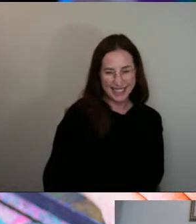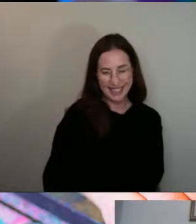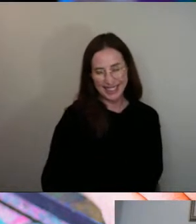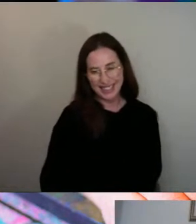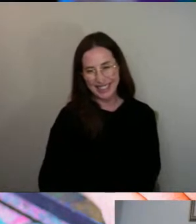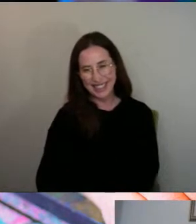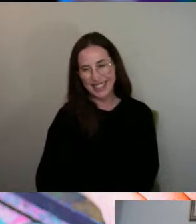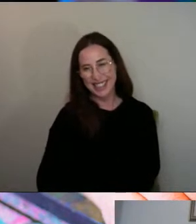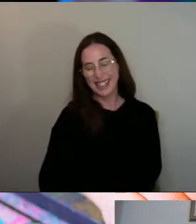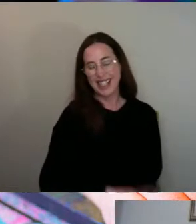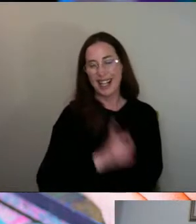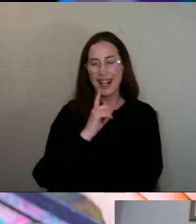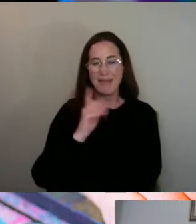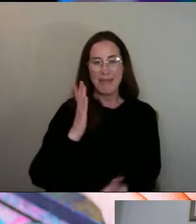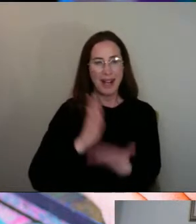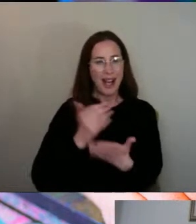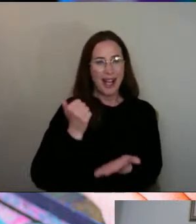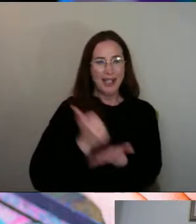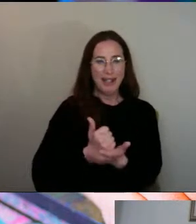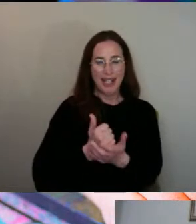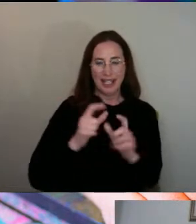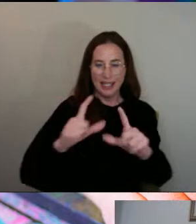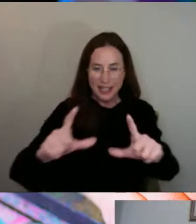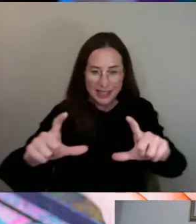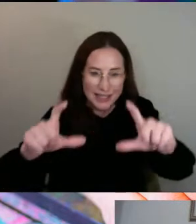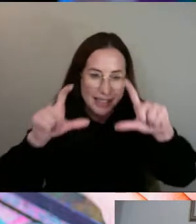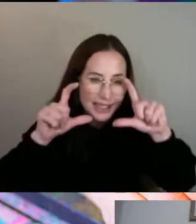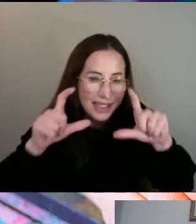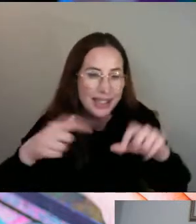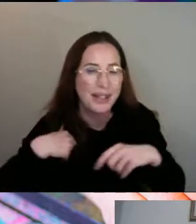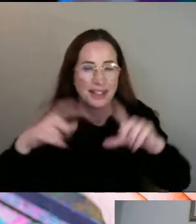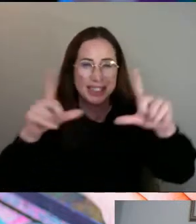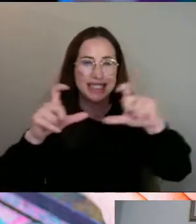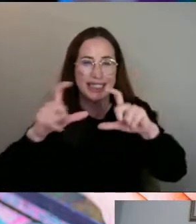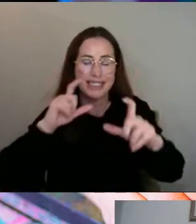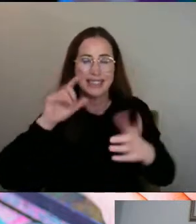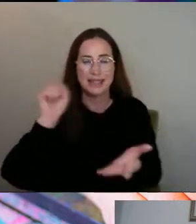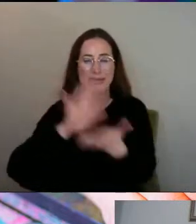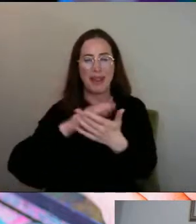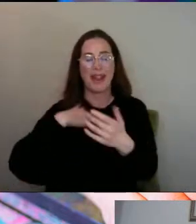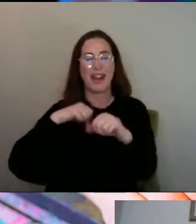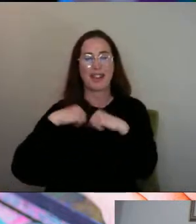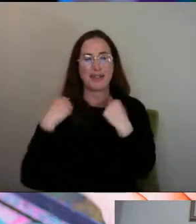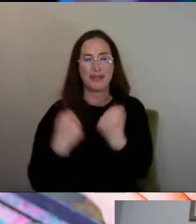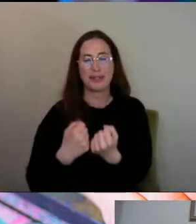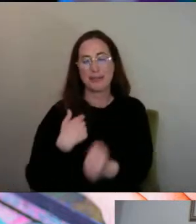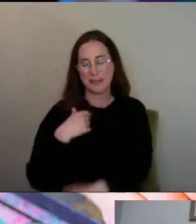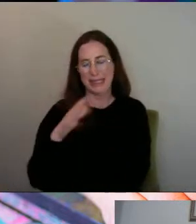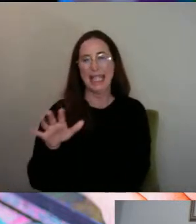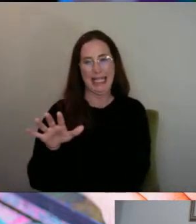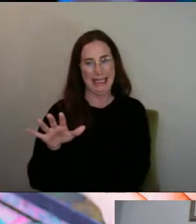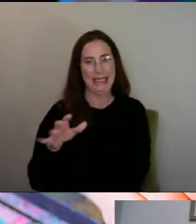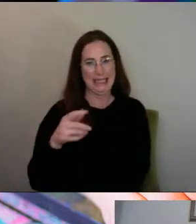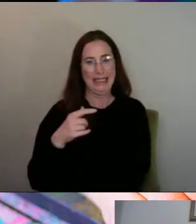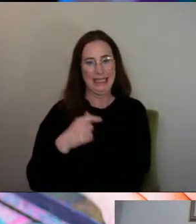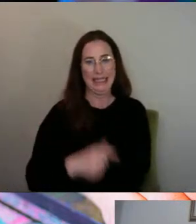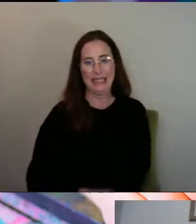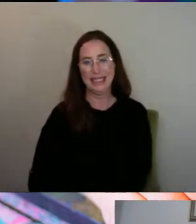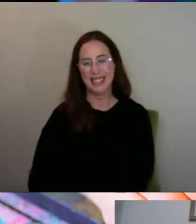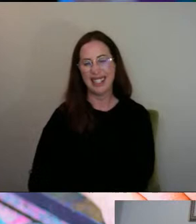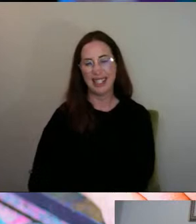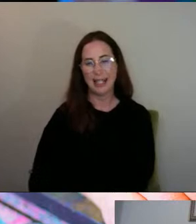I bet it's brilliant close-up. We'll definitely have to have some pictures in our group, I think. Yes, I've popped one on.